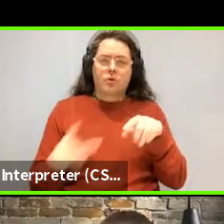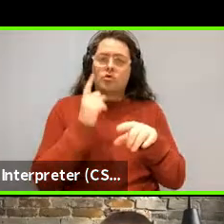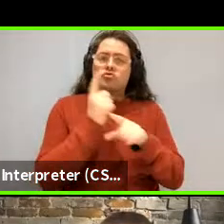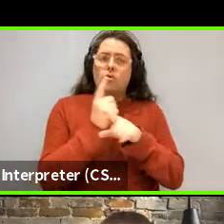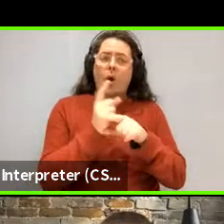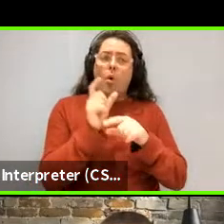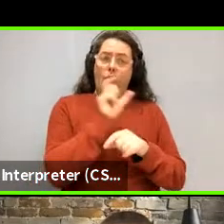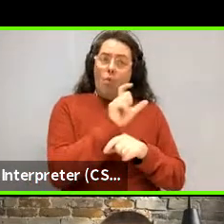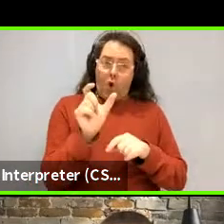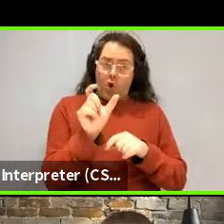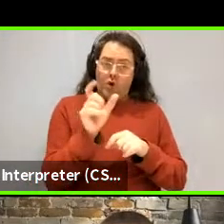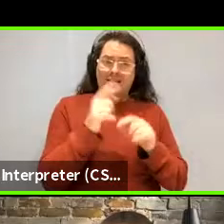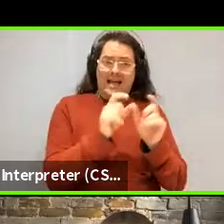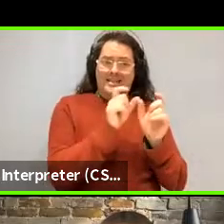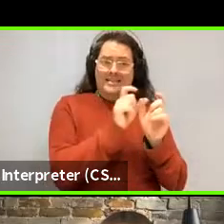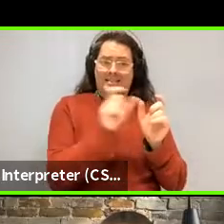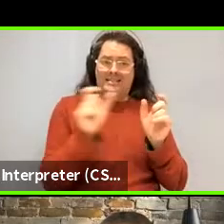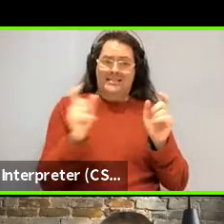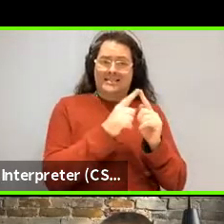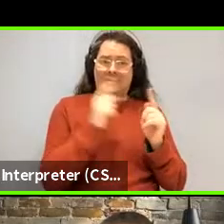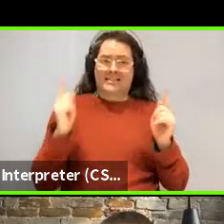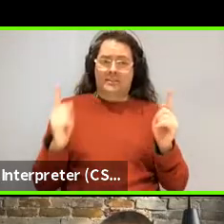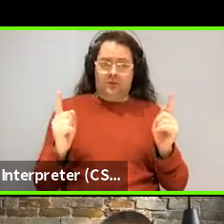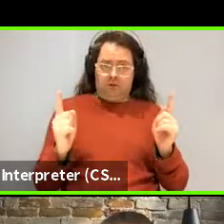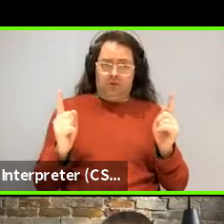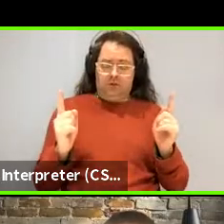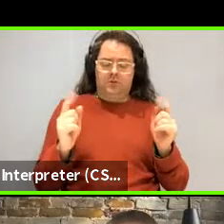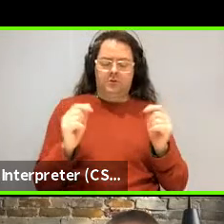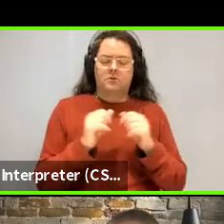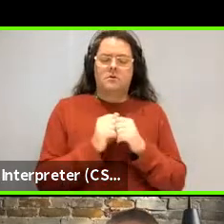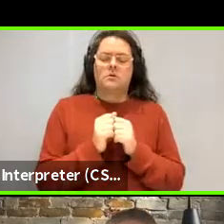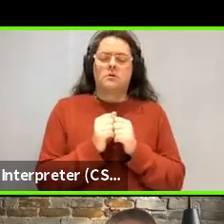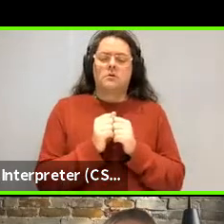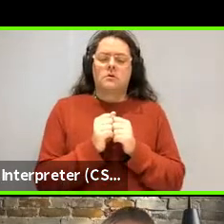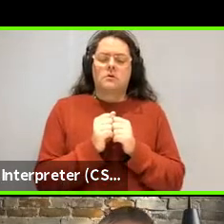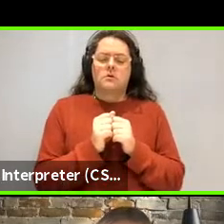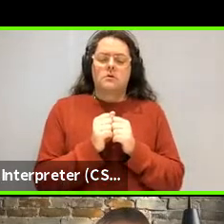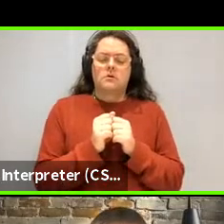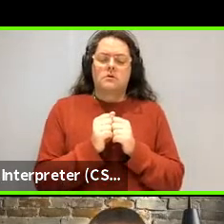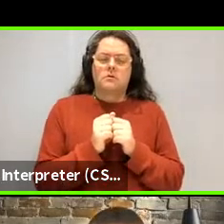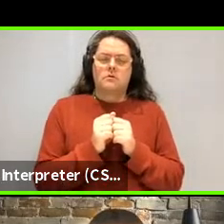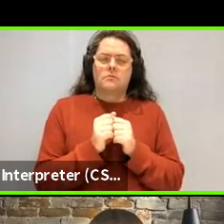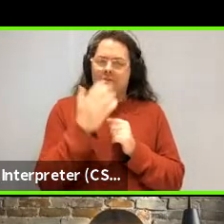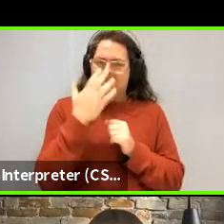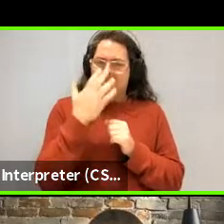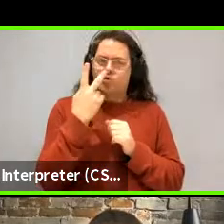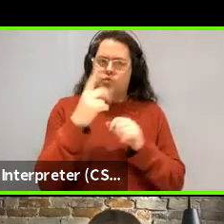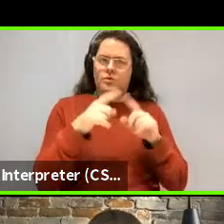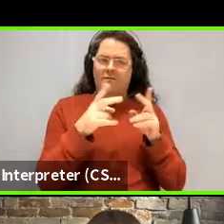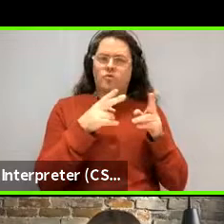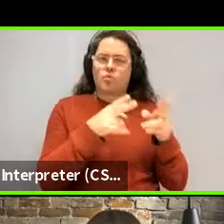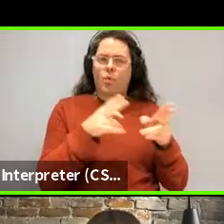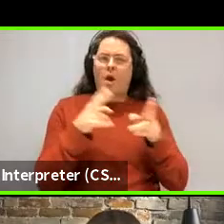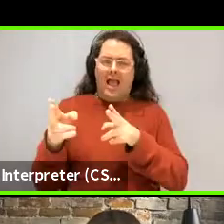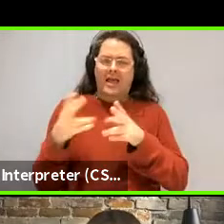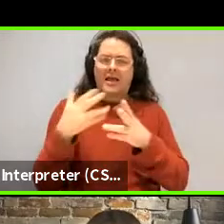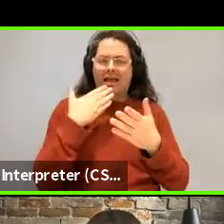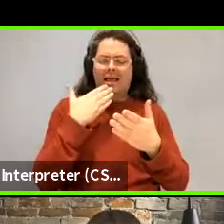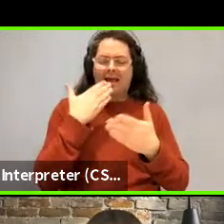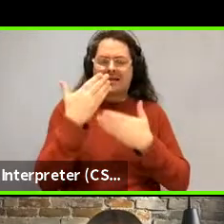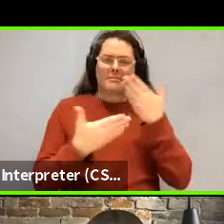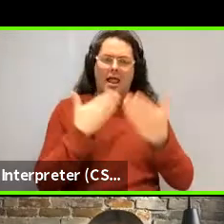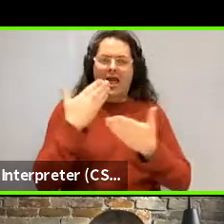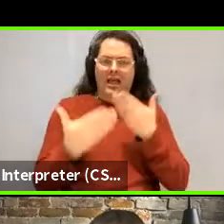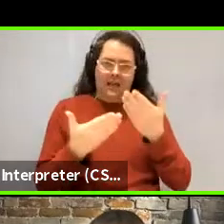sentences, um, and you had sort of two, uh, different ways of, uh, explaining the,